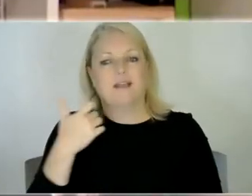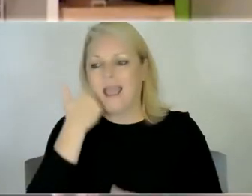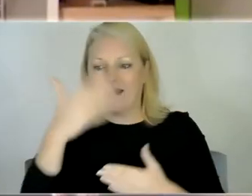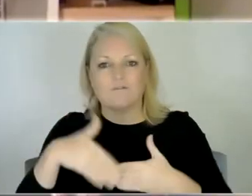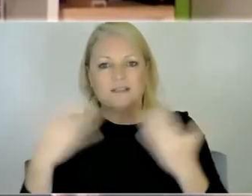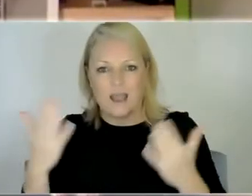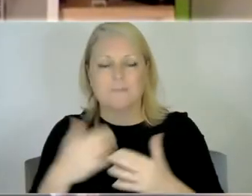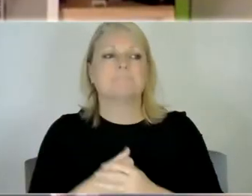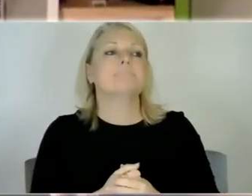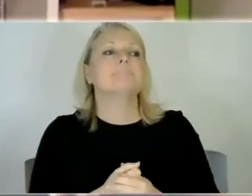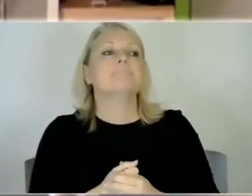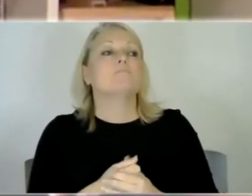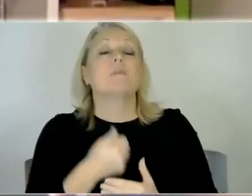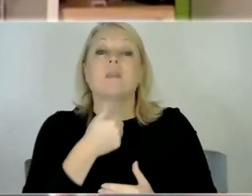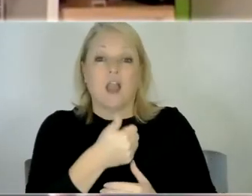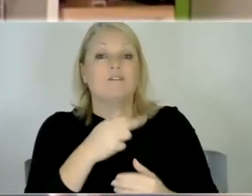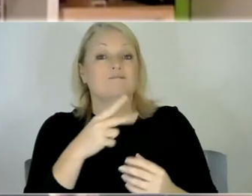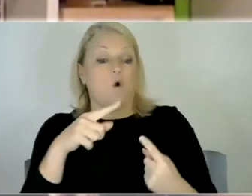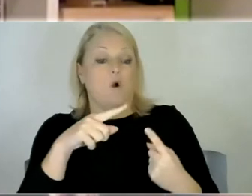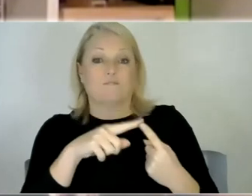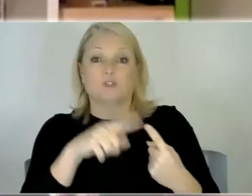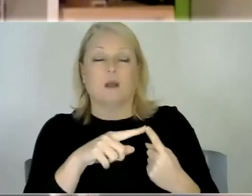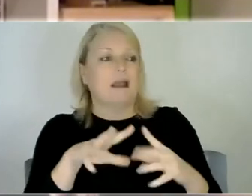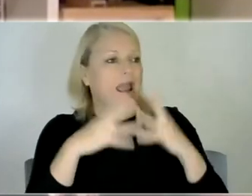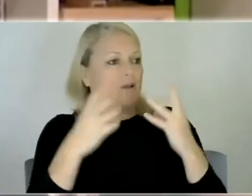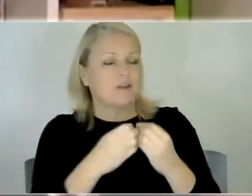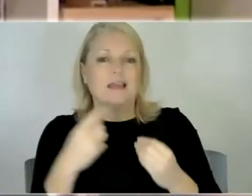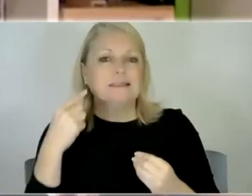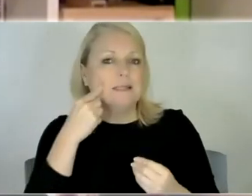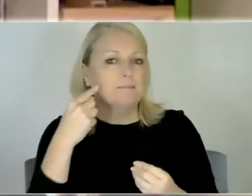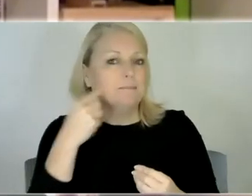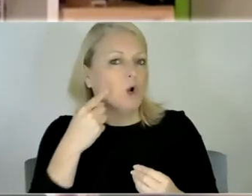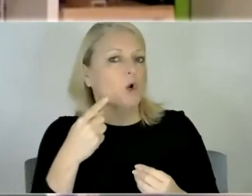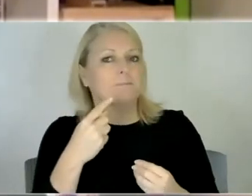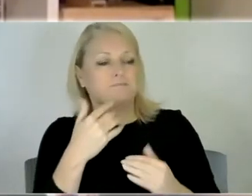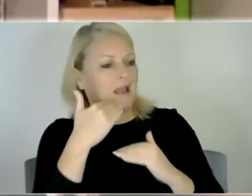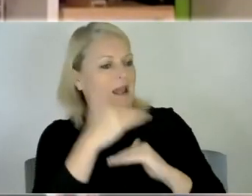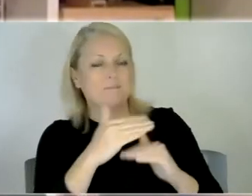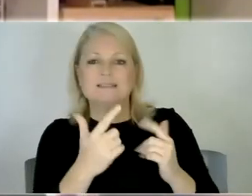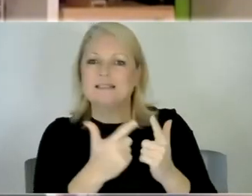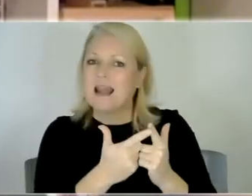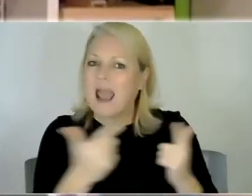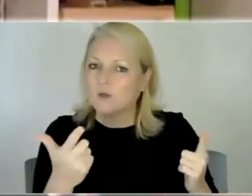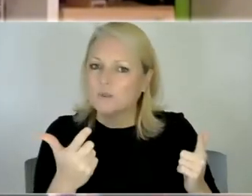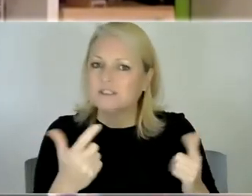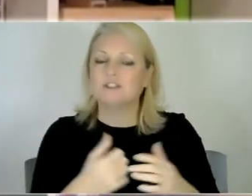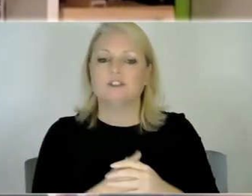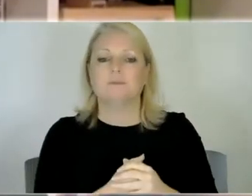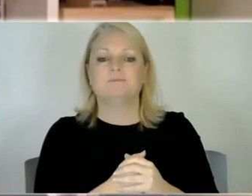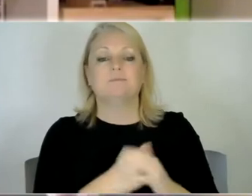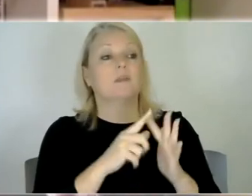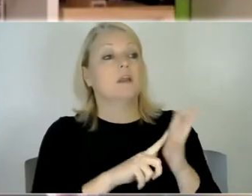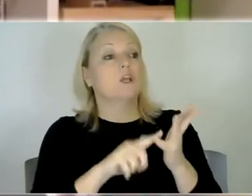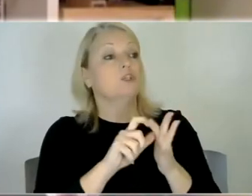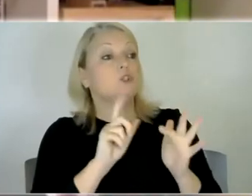it's about keeping everything very simple um so i use very limited language with him so it'd be like jude